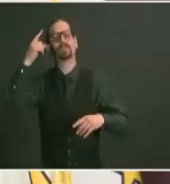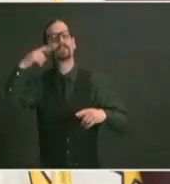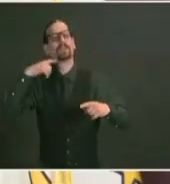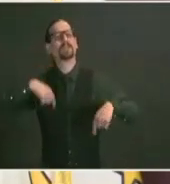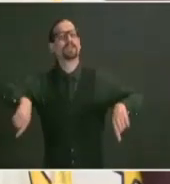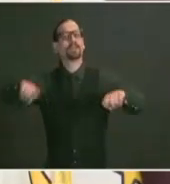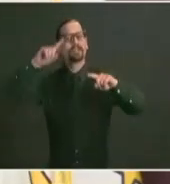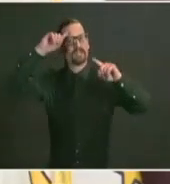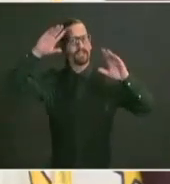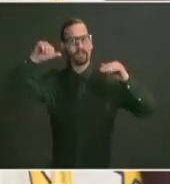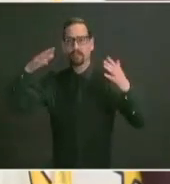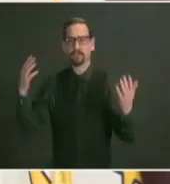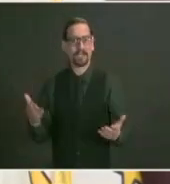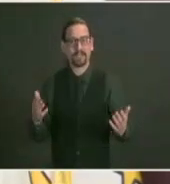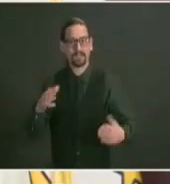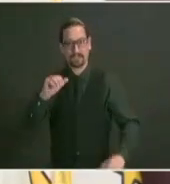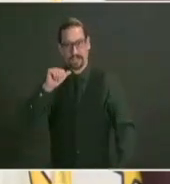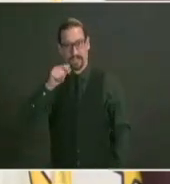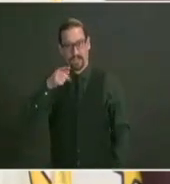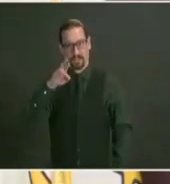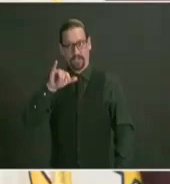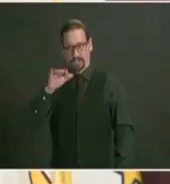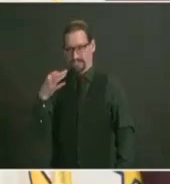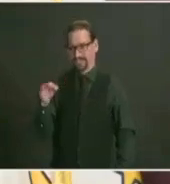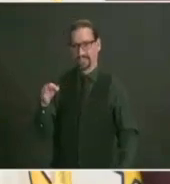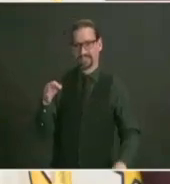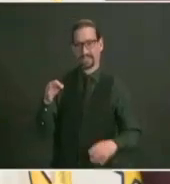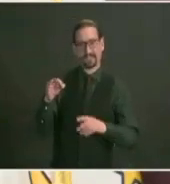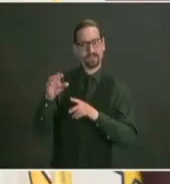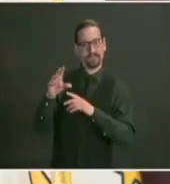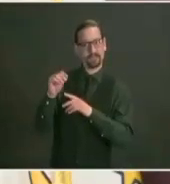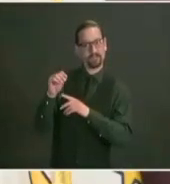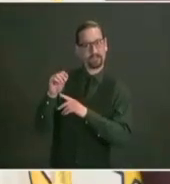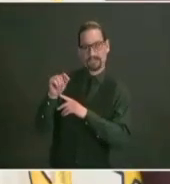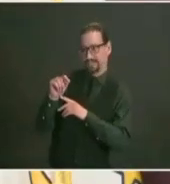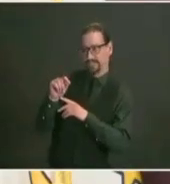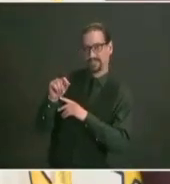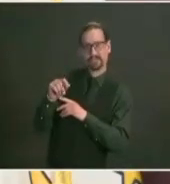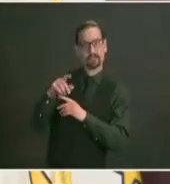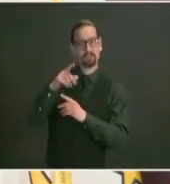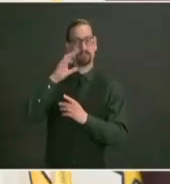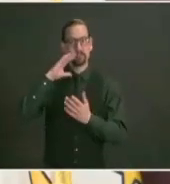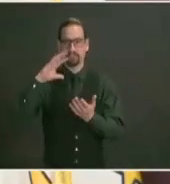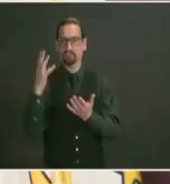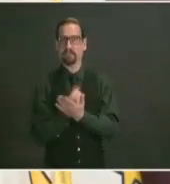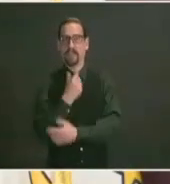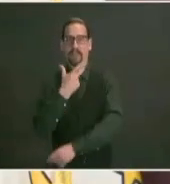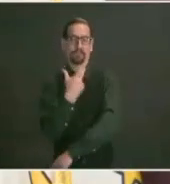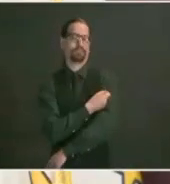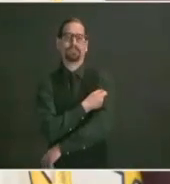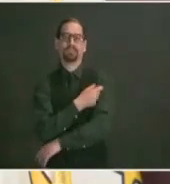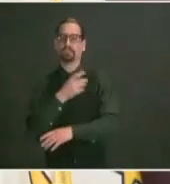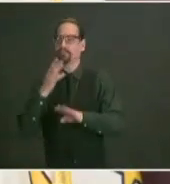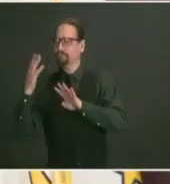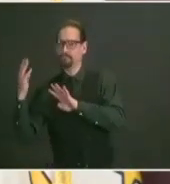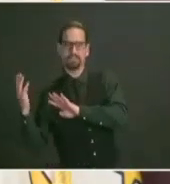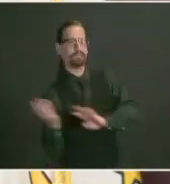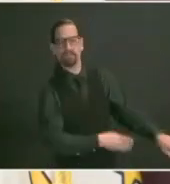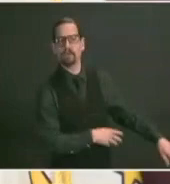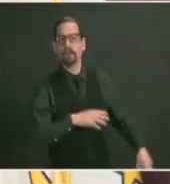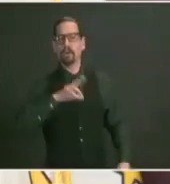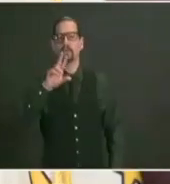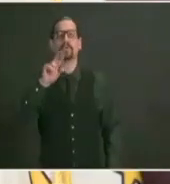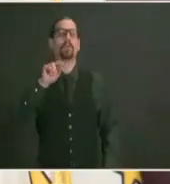a vaccination on the 20th it'll likely take a few weeks for individuals to make to get their appointment but we ask them to